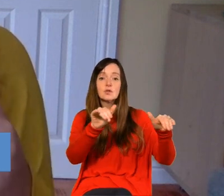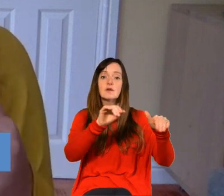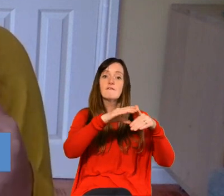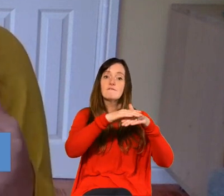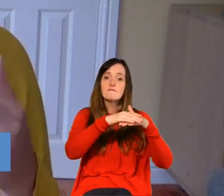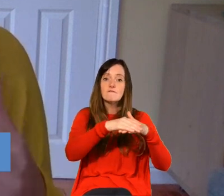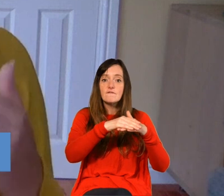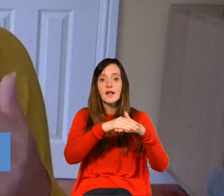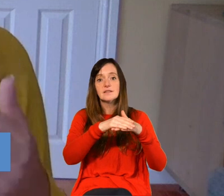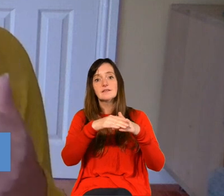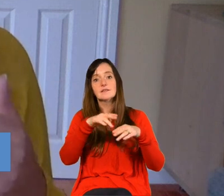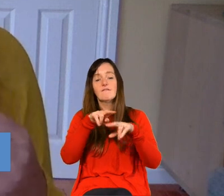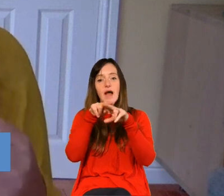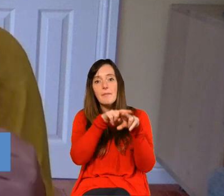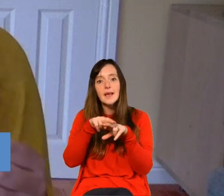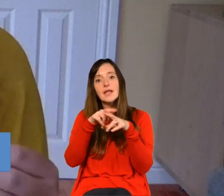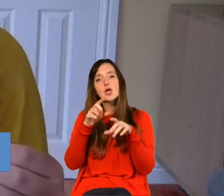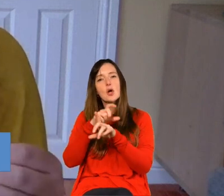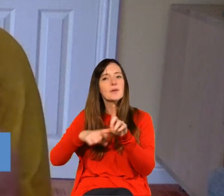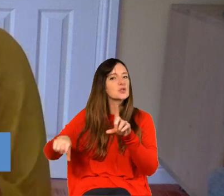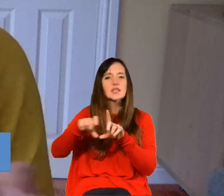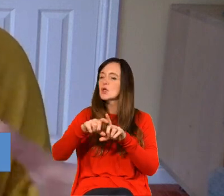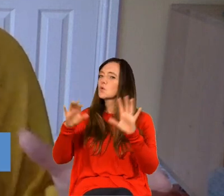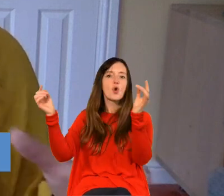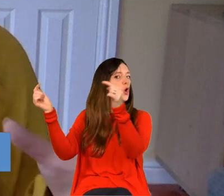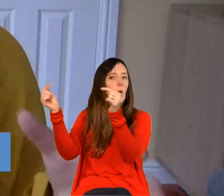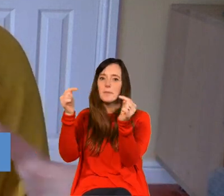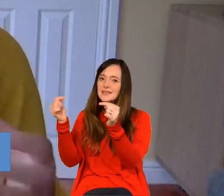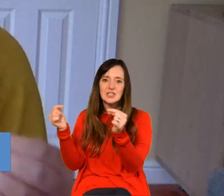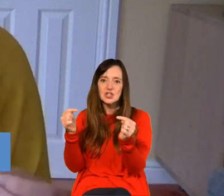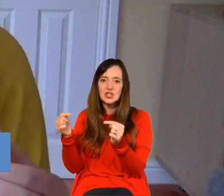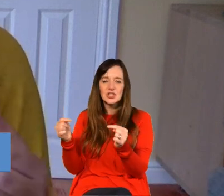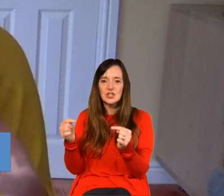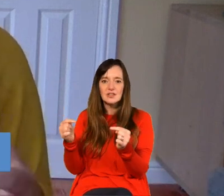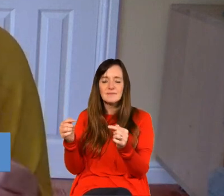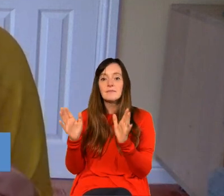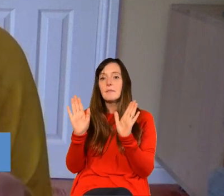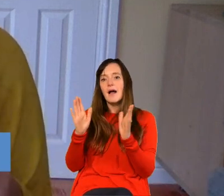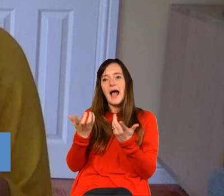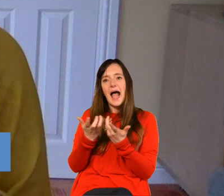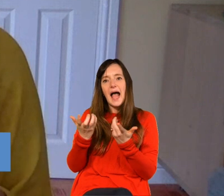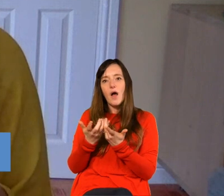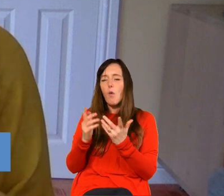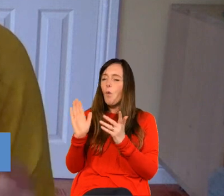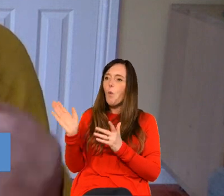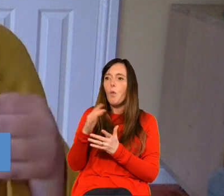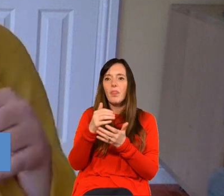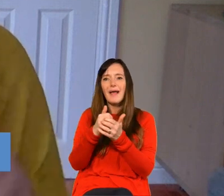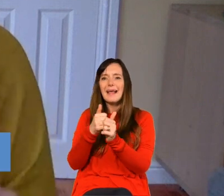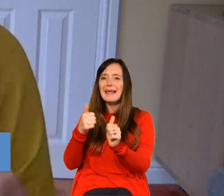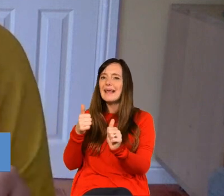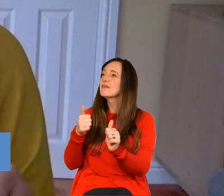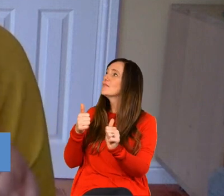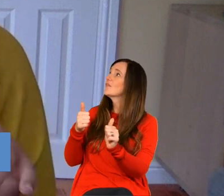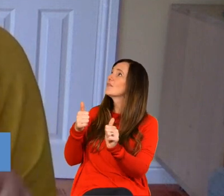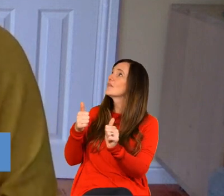wouldn't say it's um it's an either or in competition but it's a how do we steward the gifts that the lord has given to his church and then